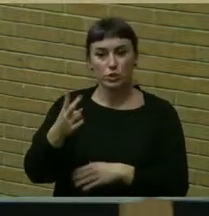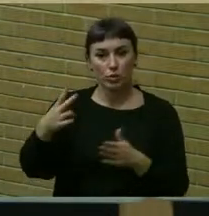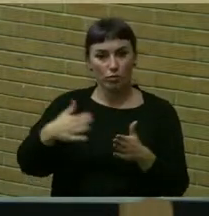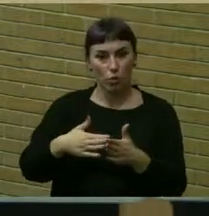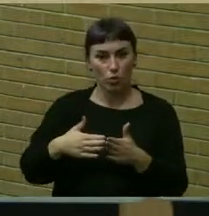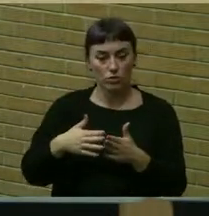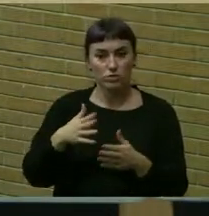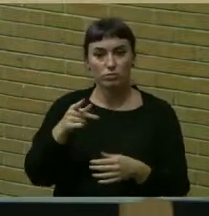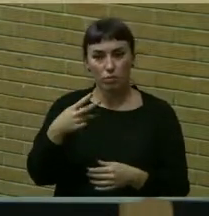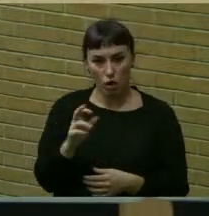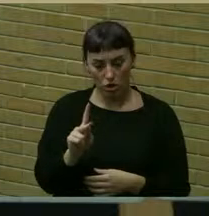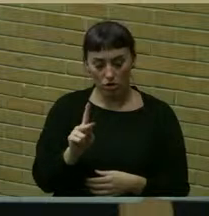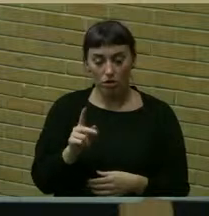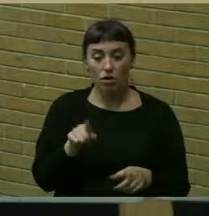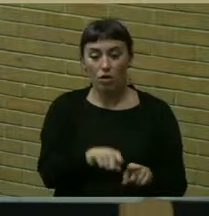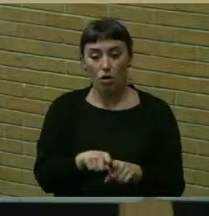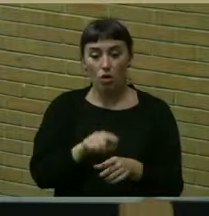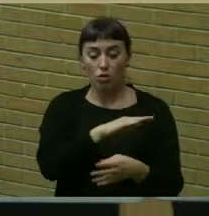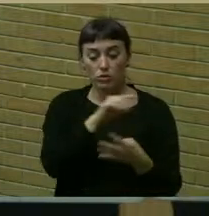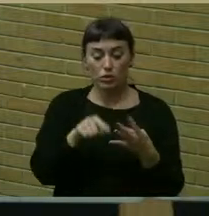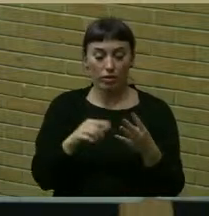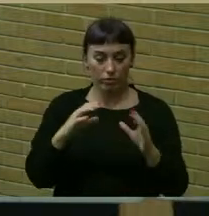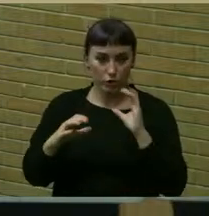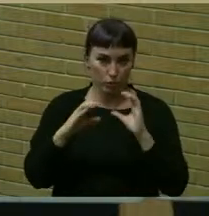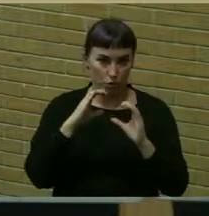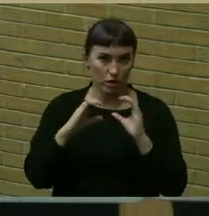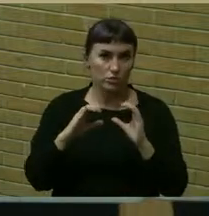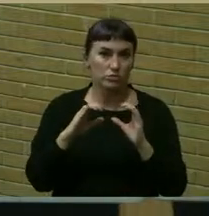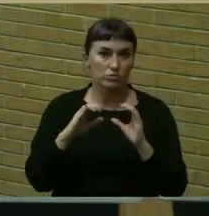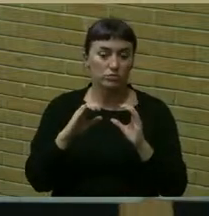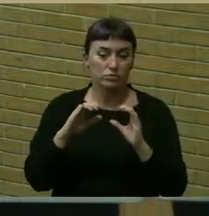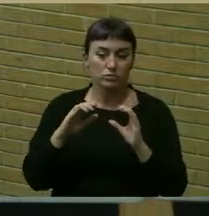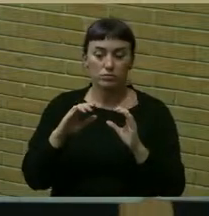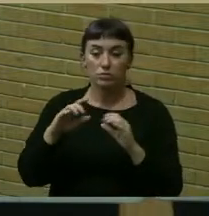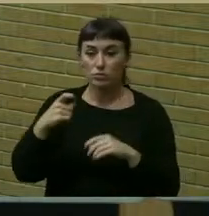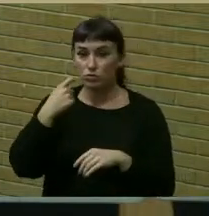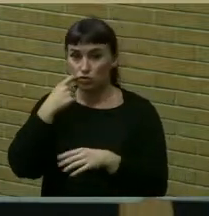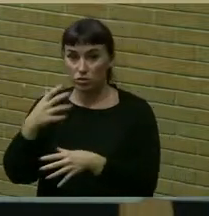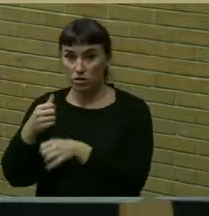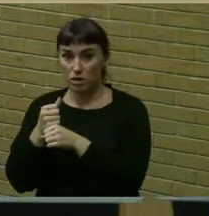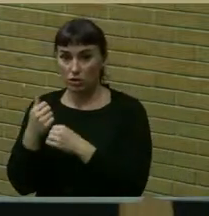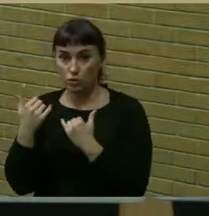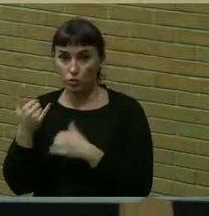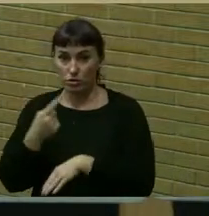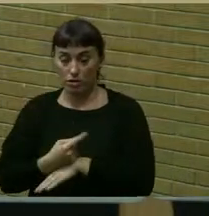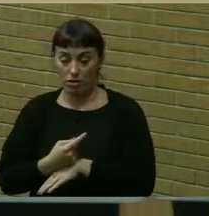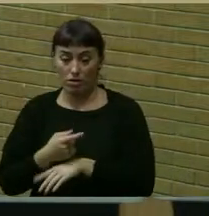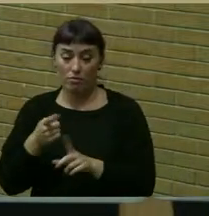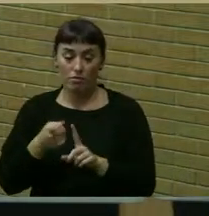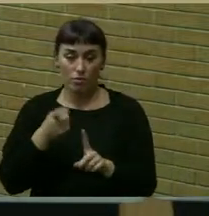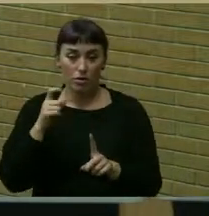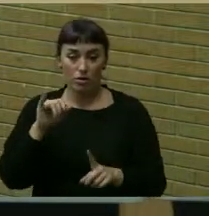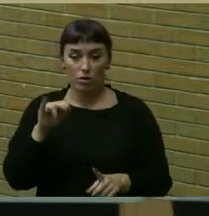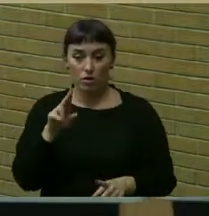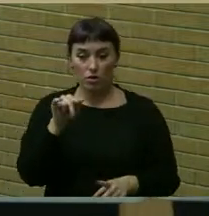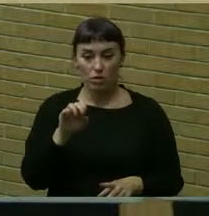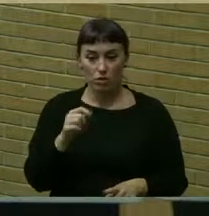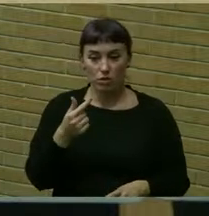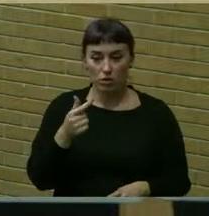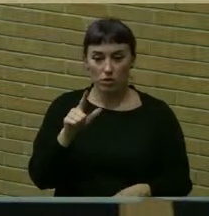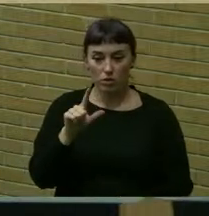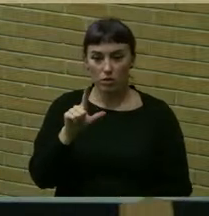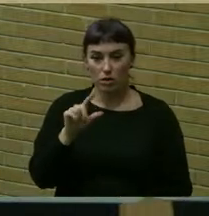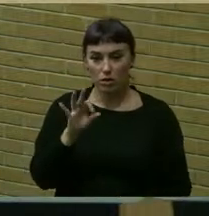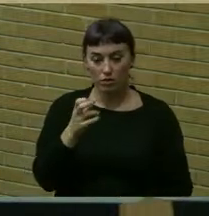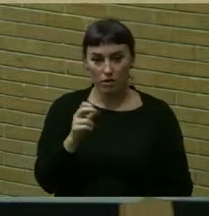corners park we also have a communication just received today from julie gelfand